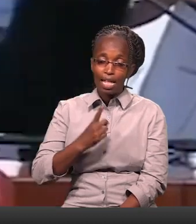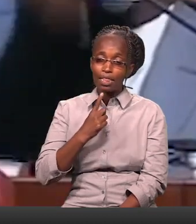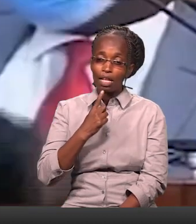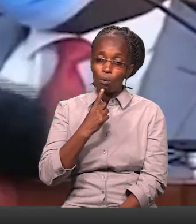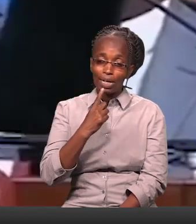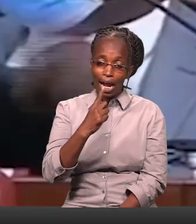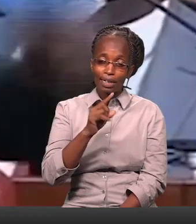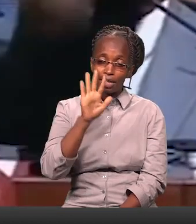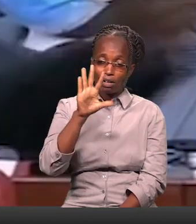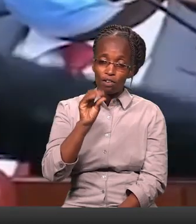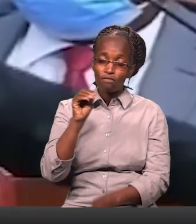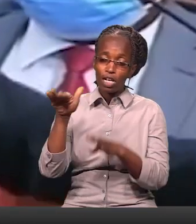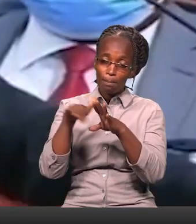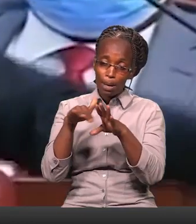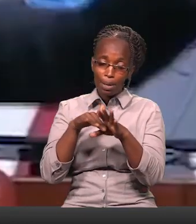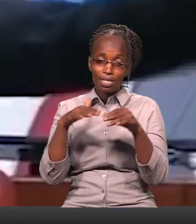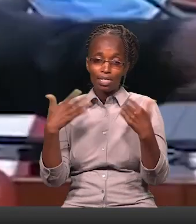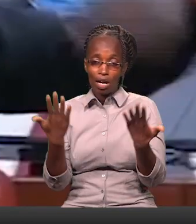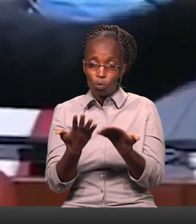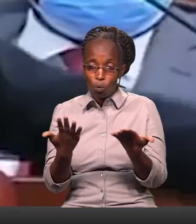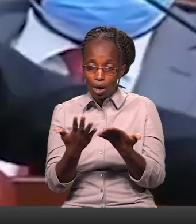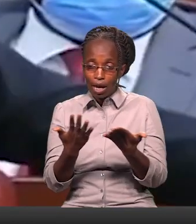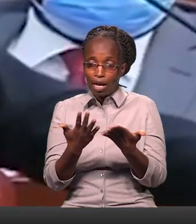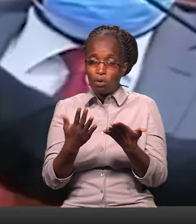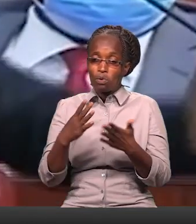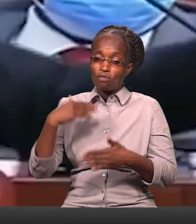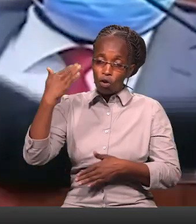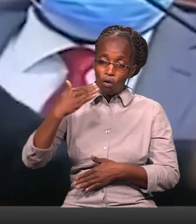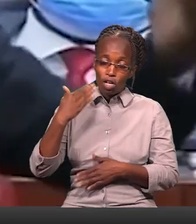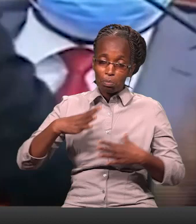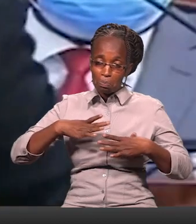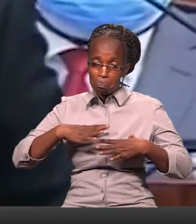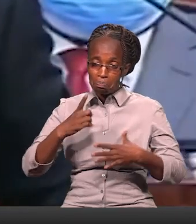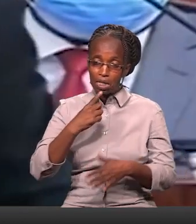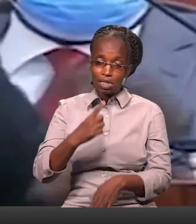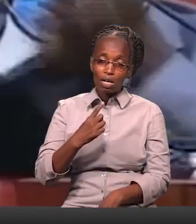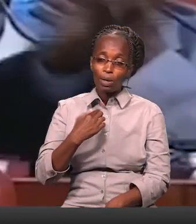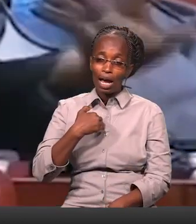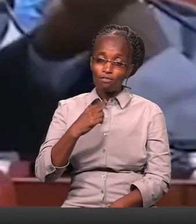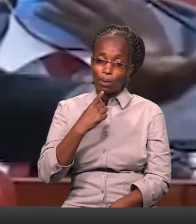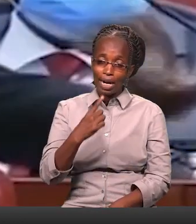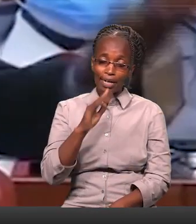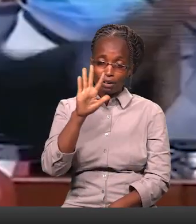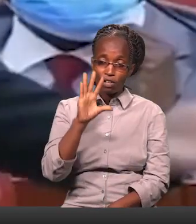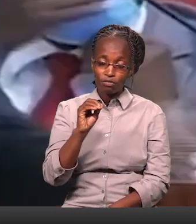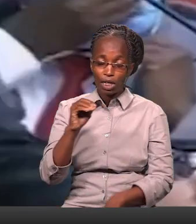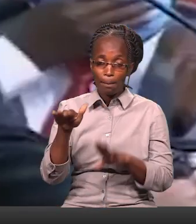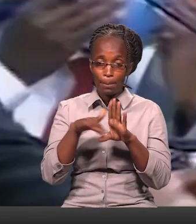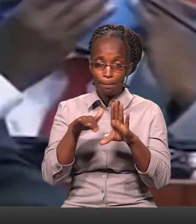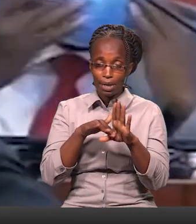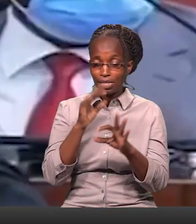are 150 members that they have been boasting around That they have 150 members and they have only 20-25 members